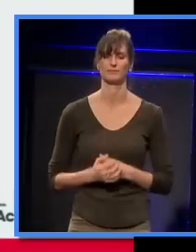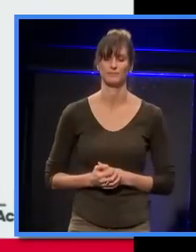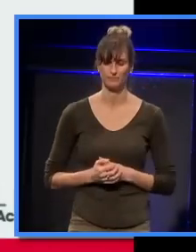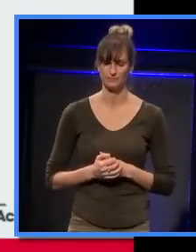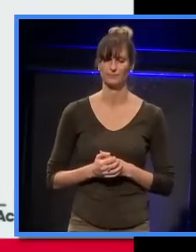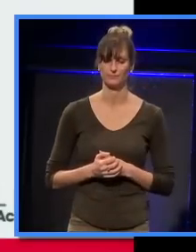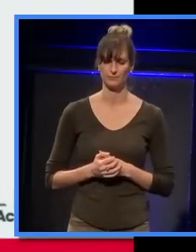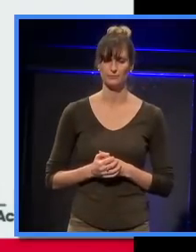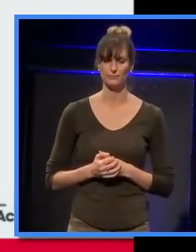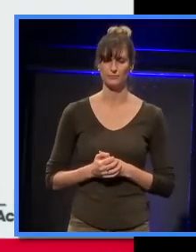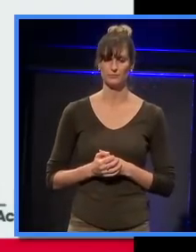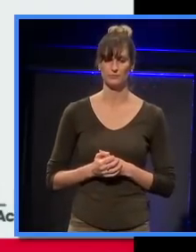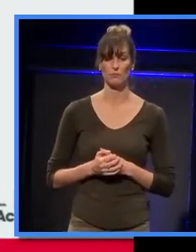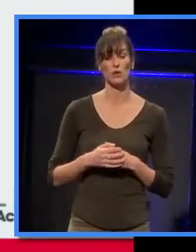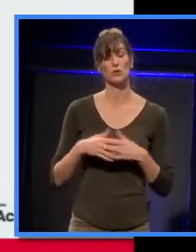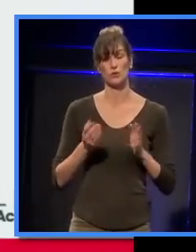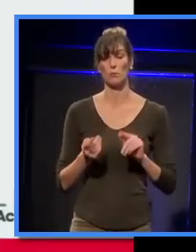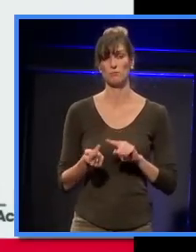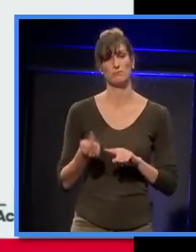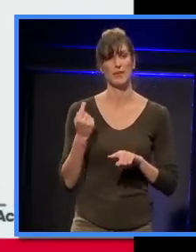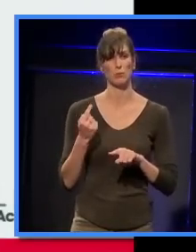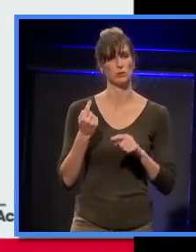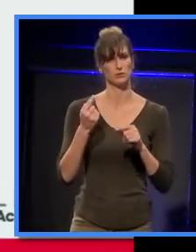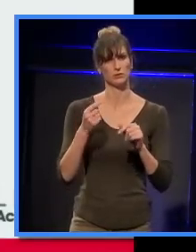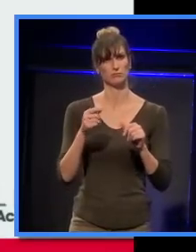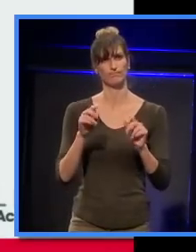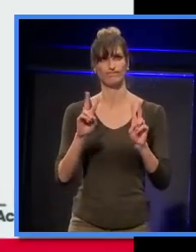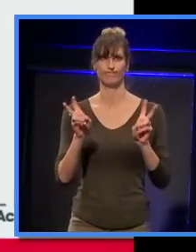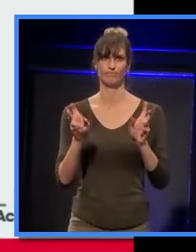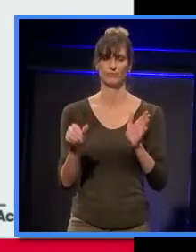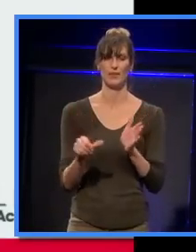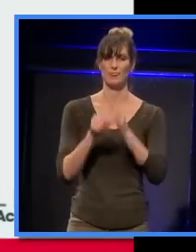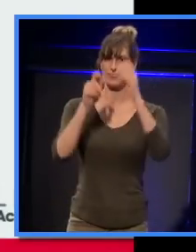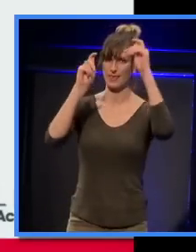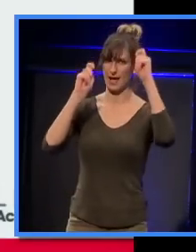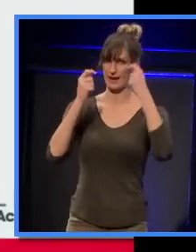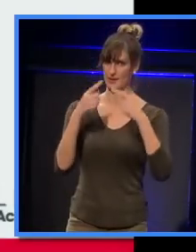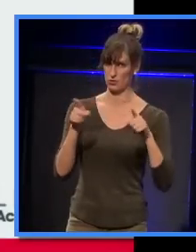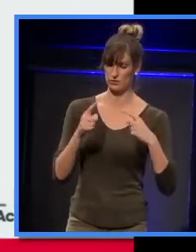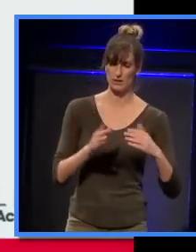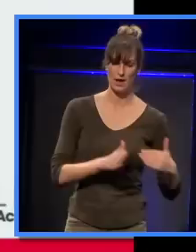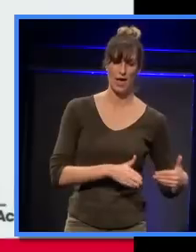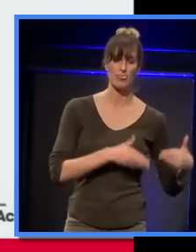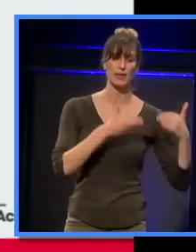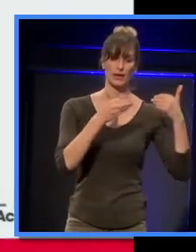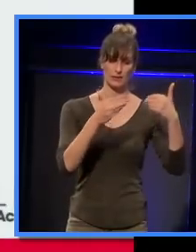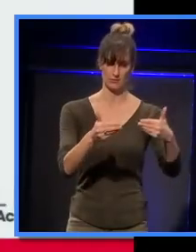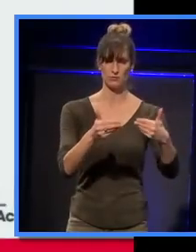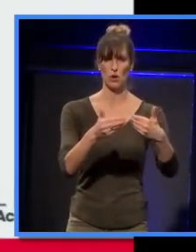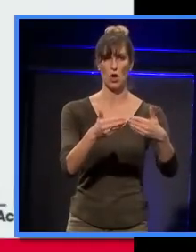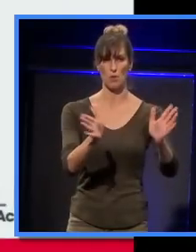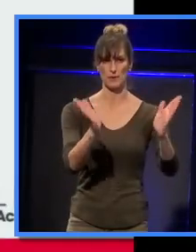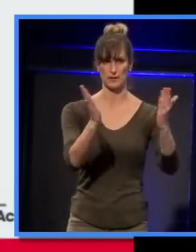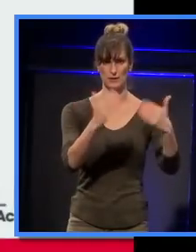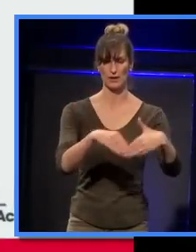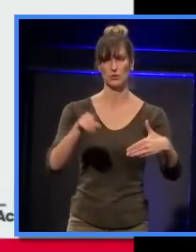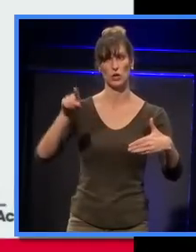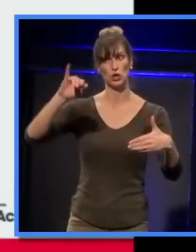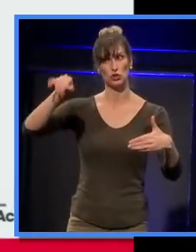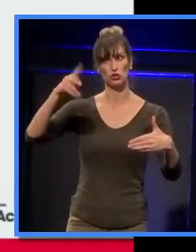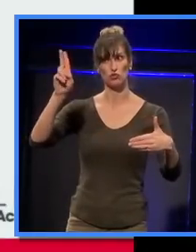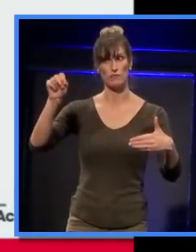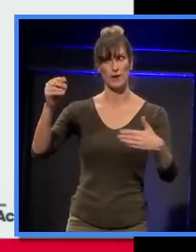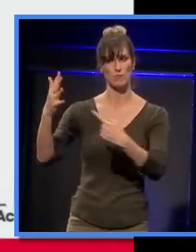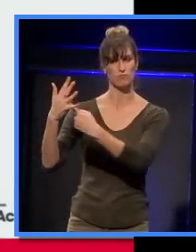So, that was the hard-hit concert. Then we moved on to opening night. Continued pressure from Jean Neville. We hadn't given him a definite